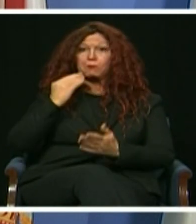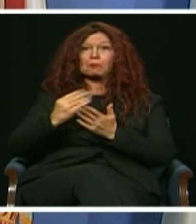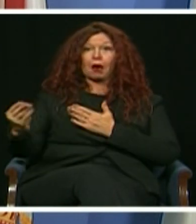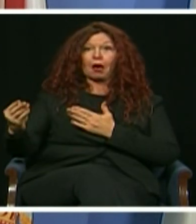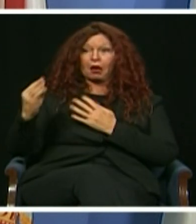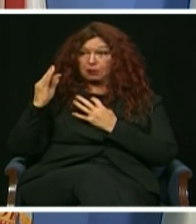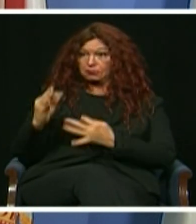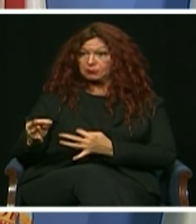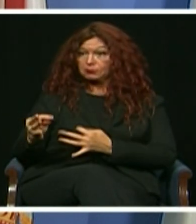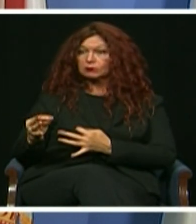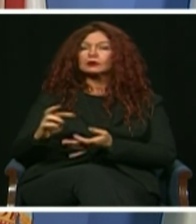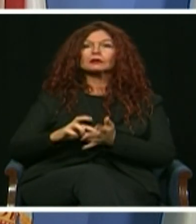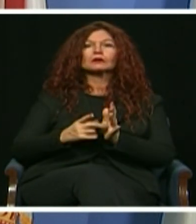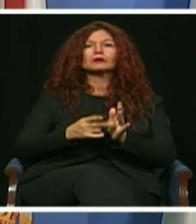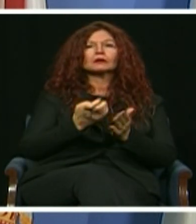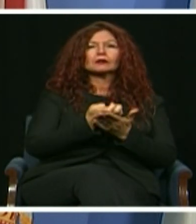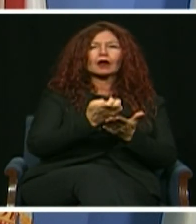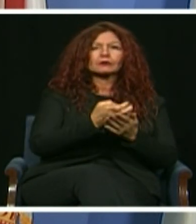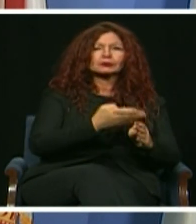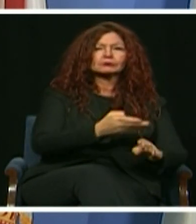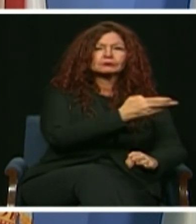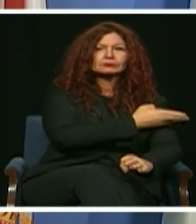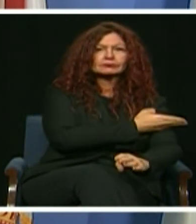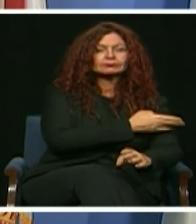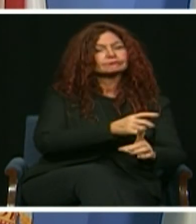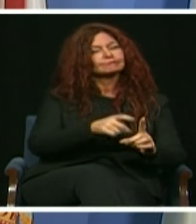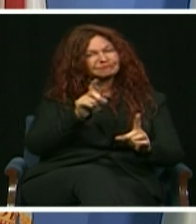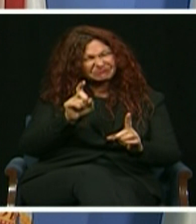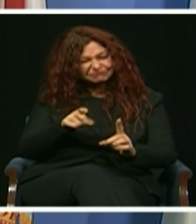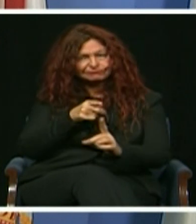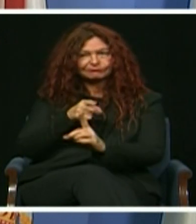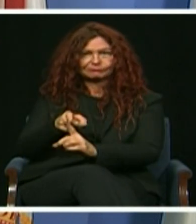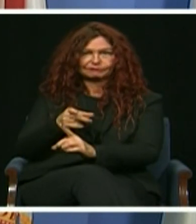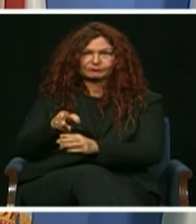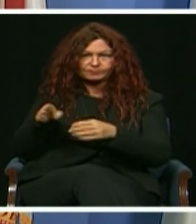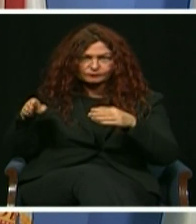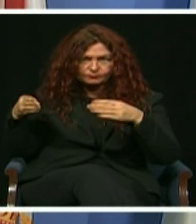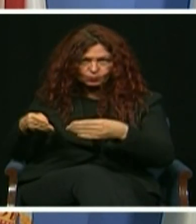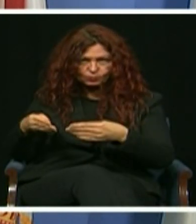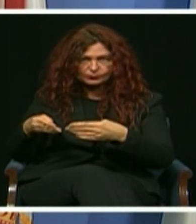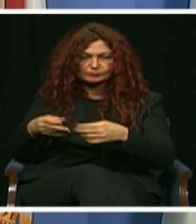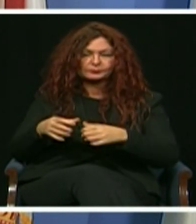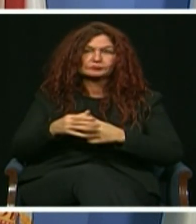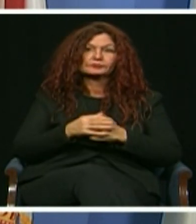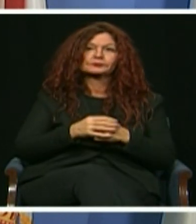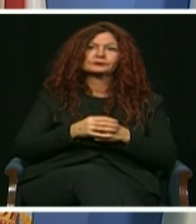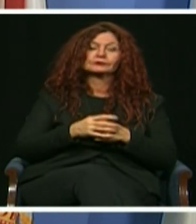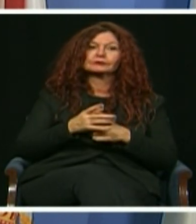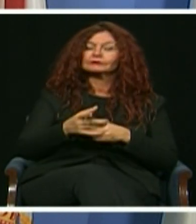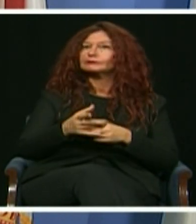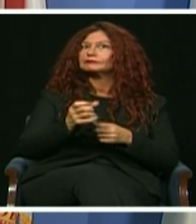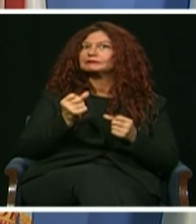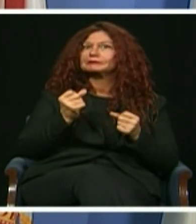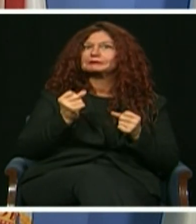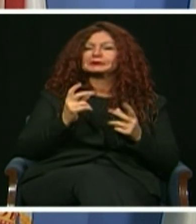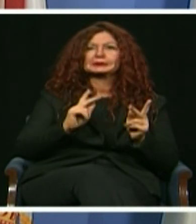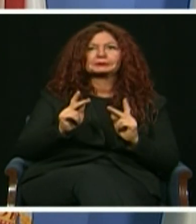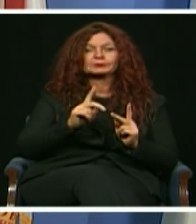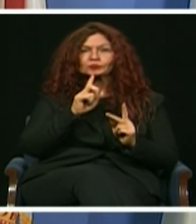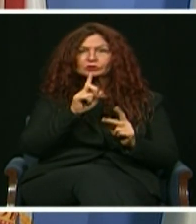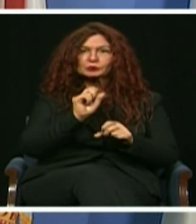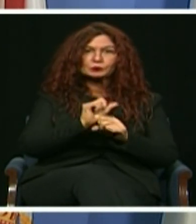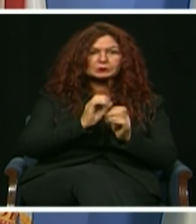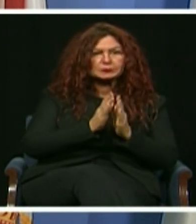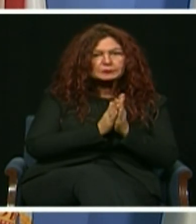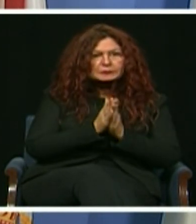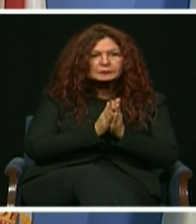Over the last year, our Economic Advocacy Trust, under Executive Director John Dixon, worked to make this dream a reality for more families by providing